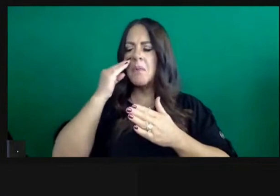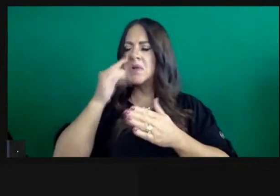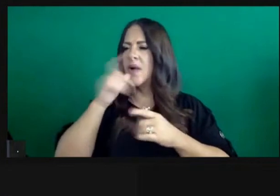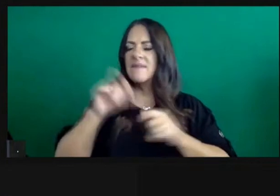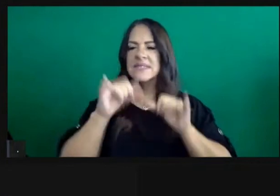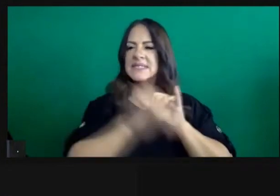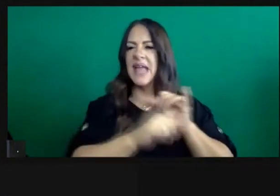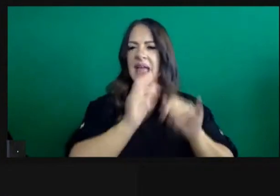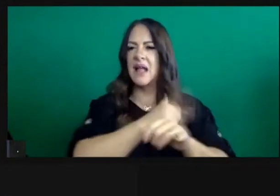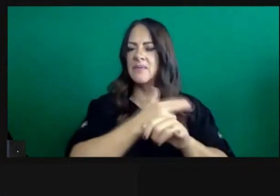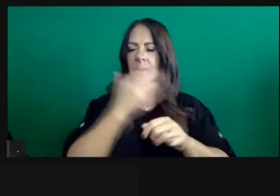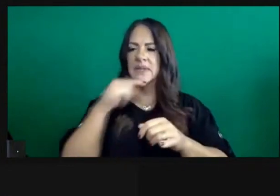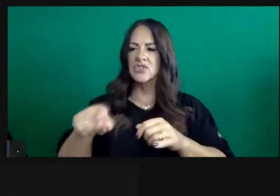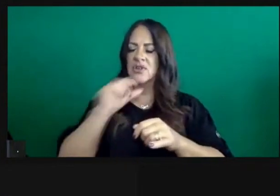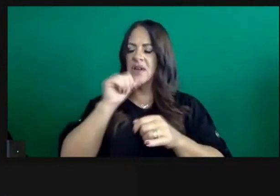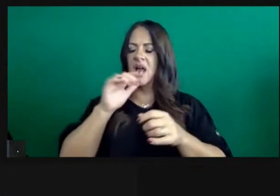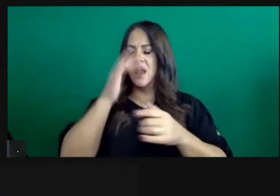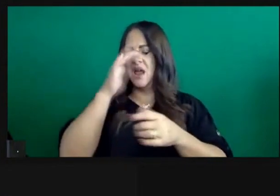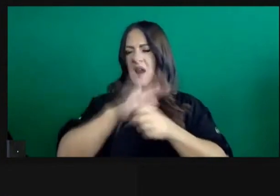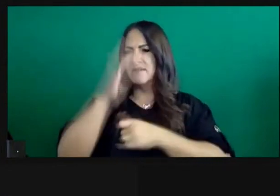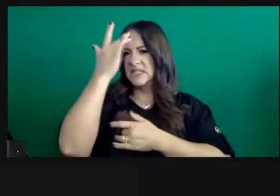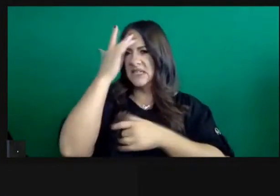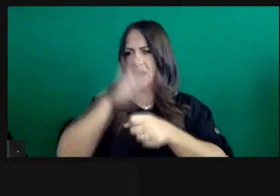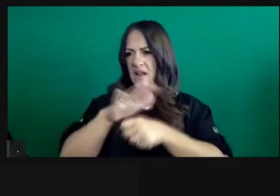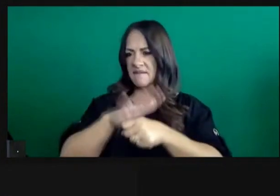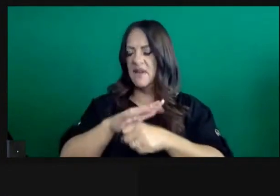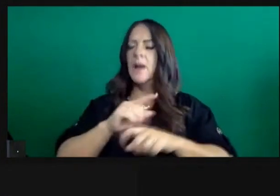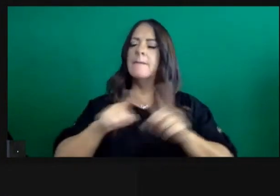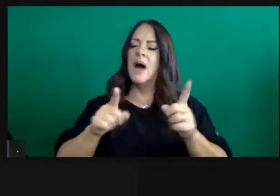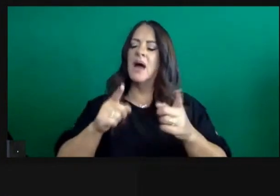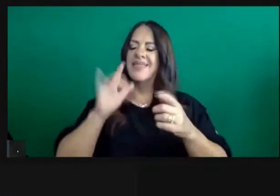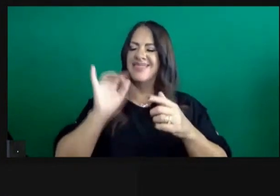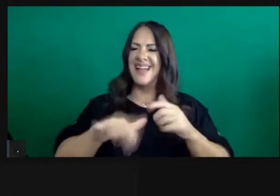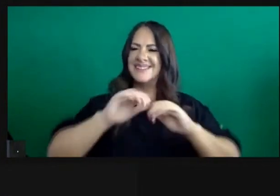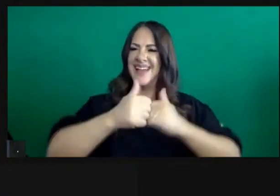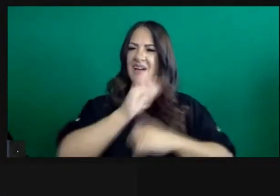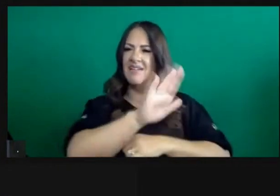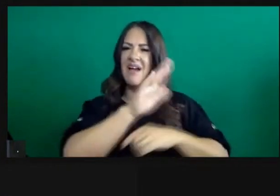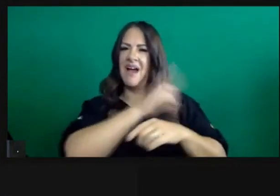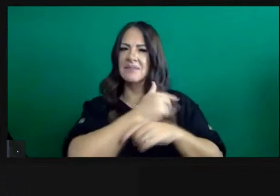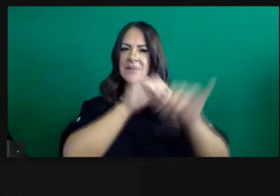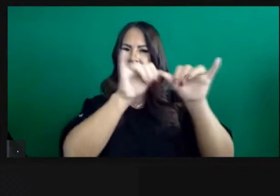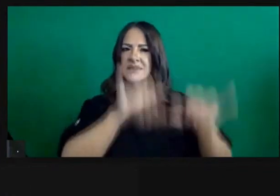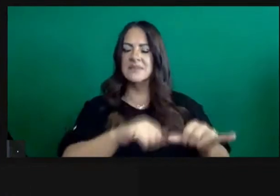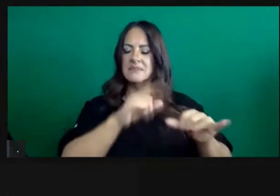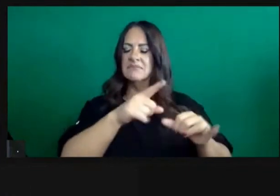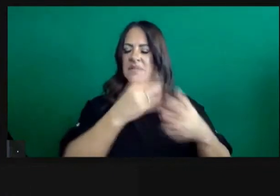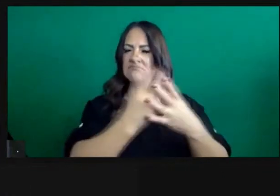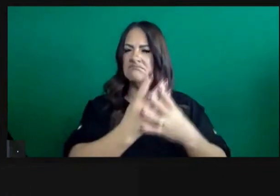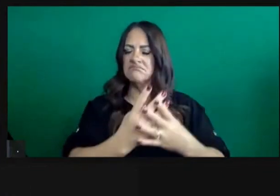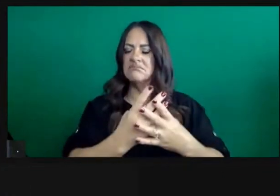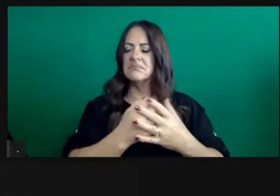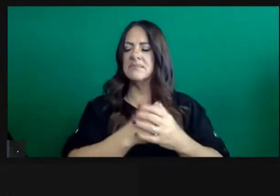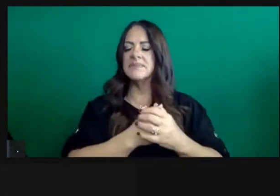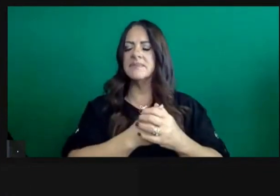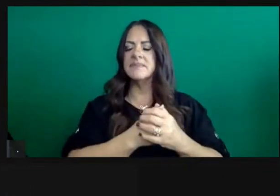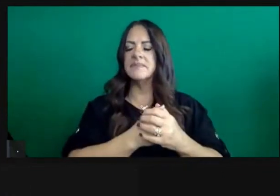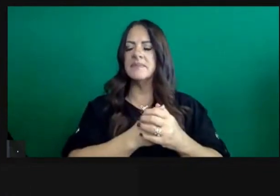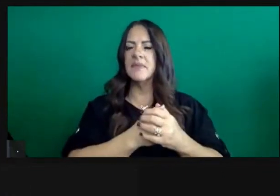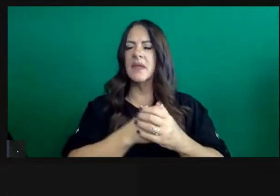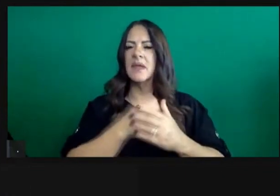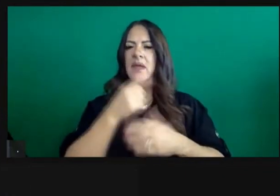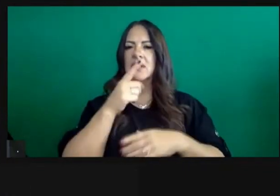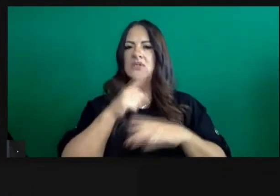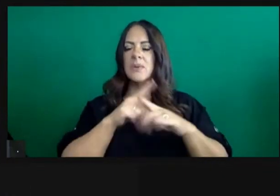hospital level care, that if they did come to the hospital, they may not get the type of attention that they might expect. And they